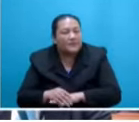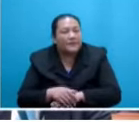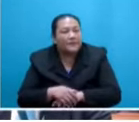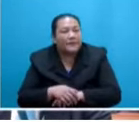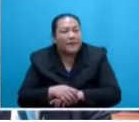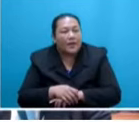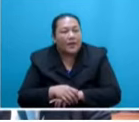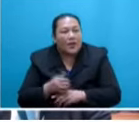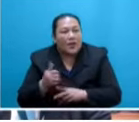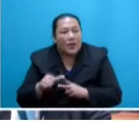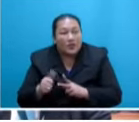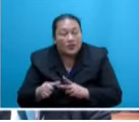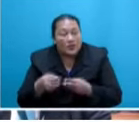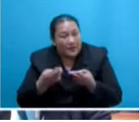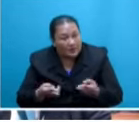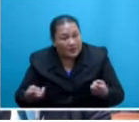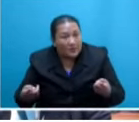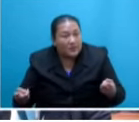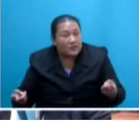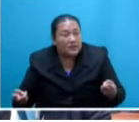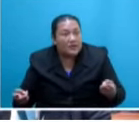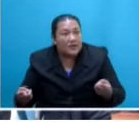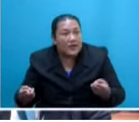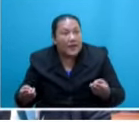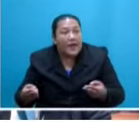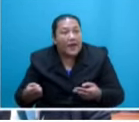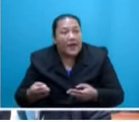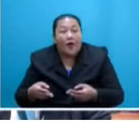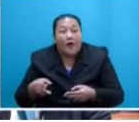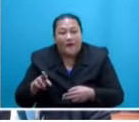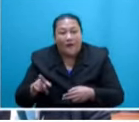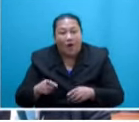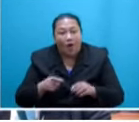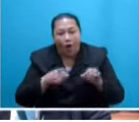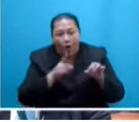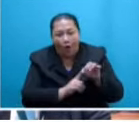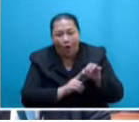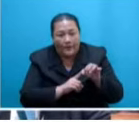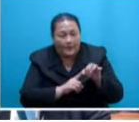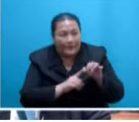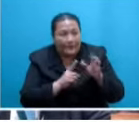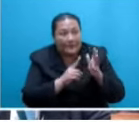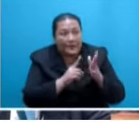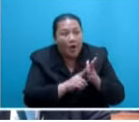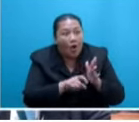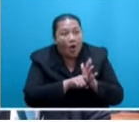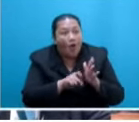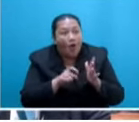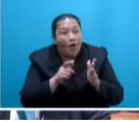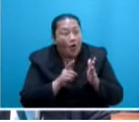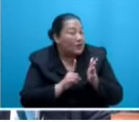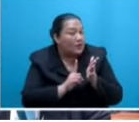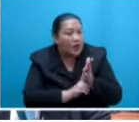of the resources owners as was intended of the Goli-Goli Bill and now compromised by the removal of the entranced